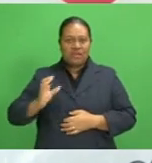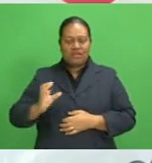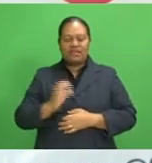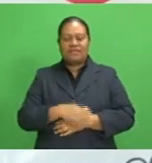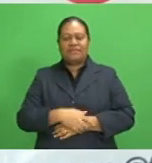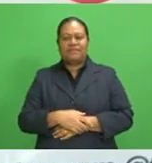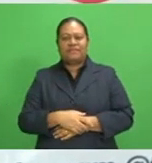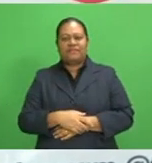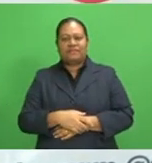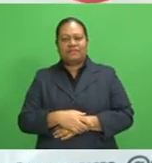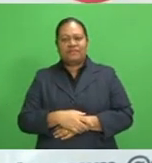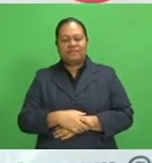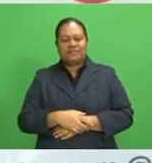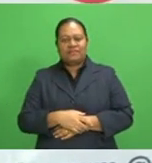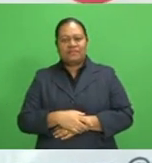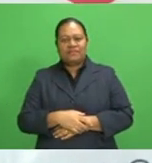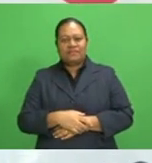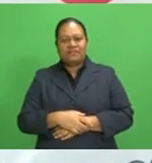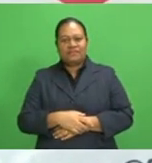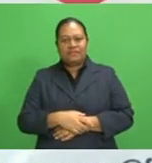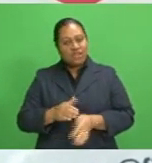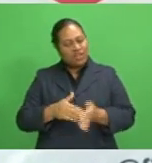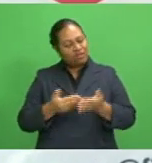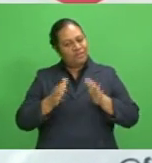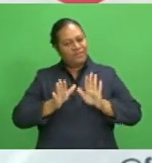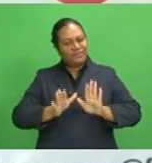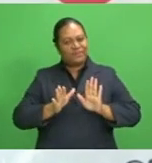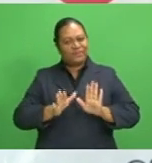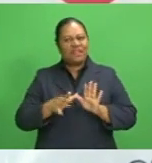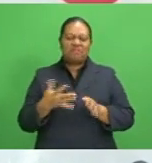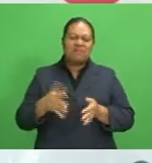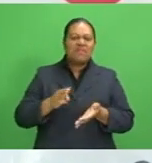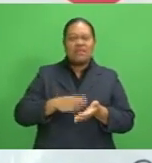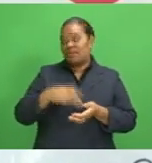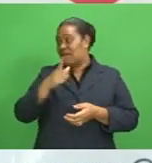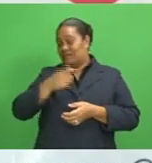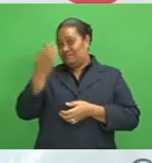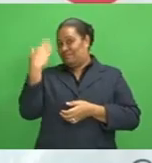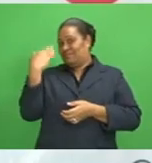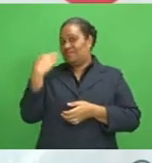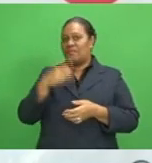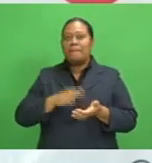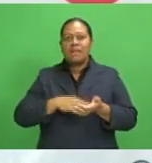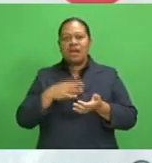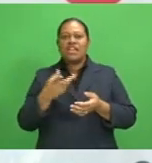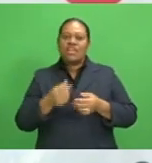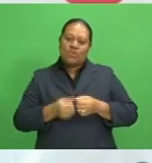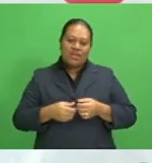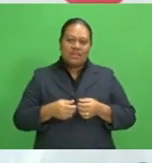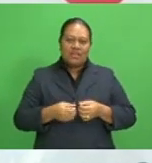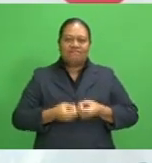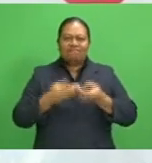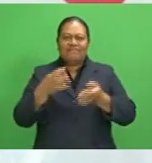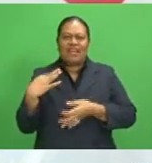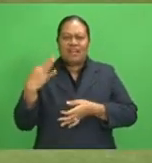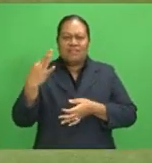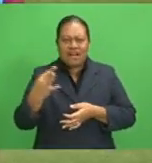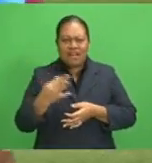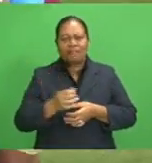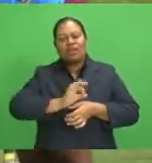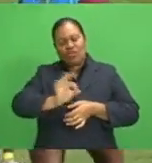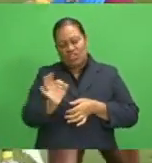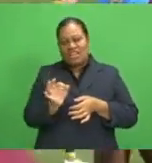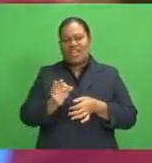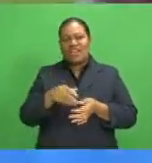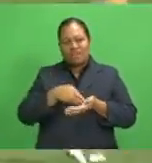had re-launched on Monday yesterday with the Sports Commission and we are looking forward to accreditation